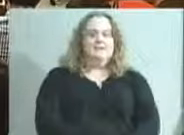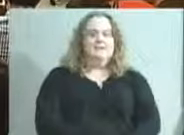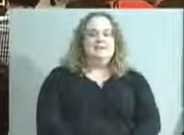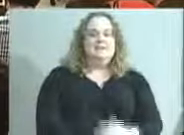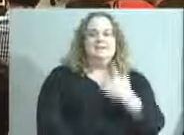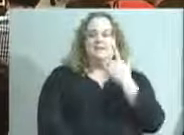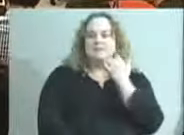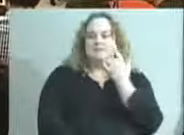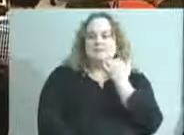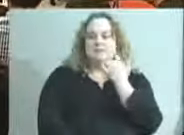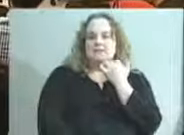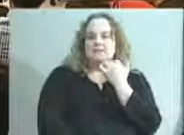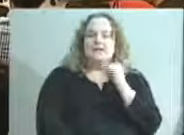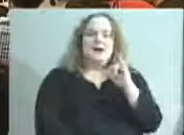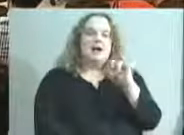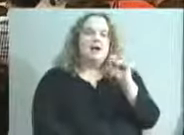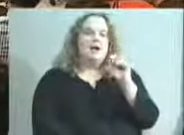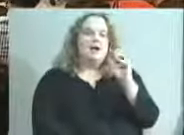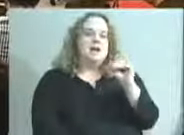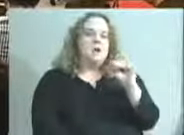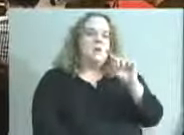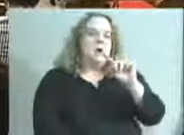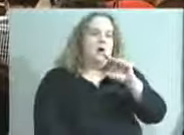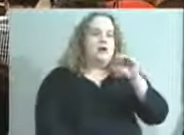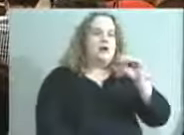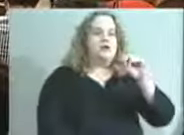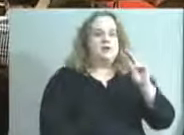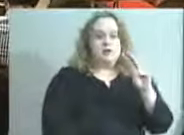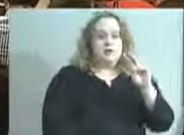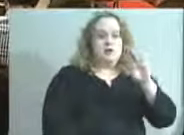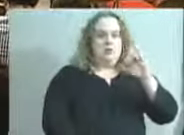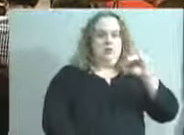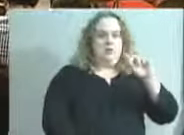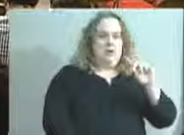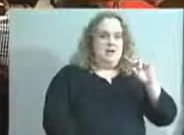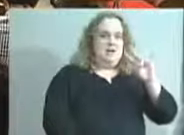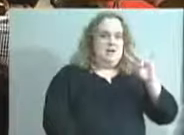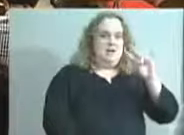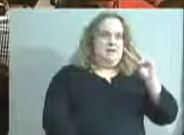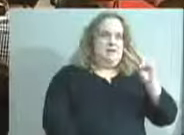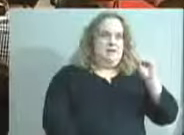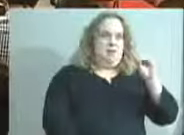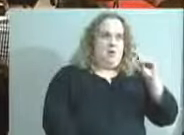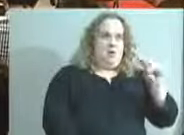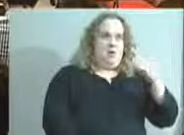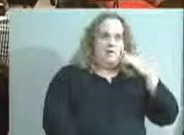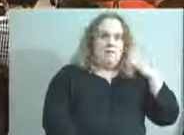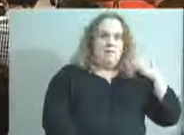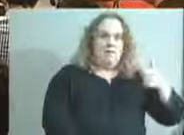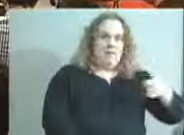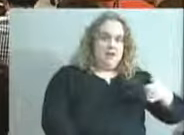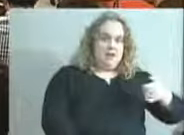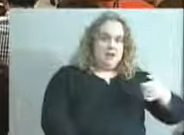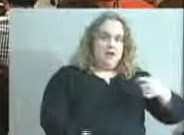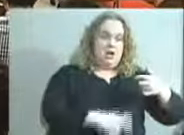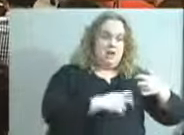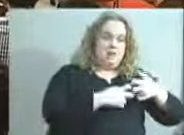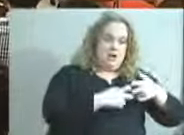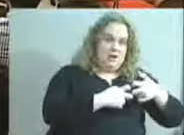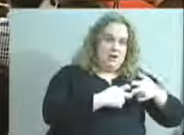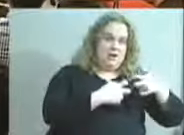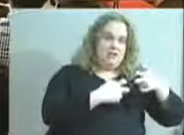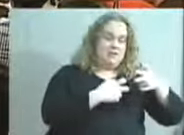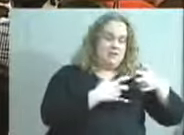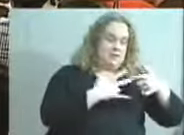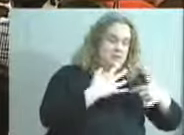This is item one and two on bid 7201 for flashlights, batteries, et cetera.